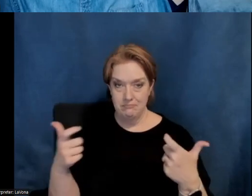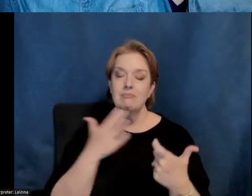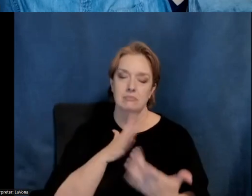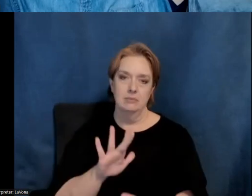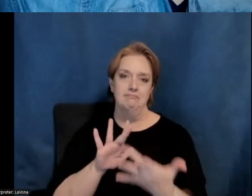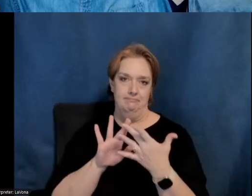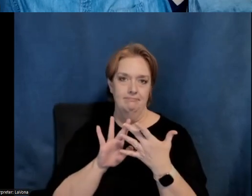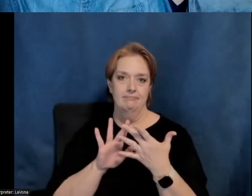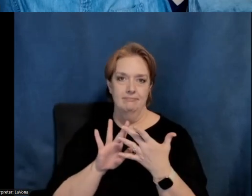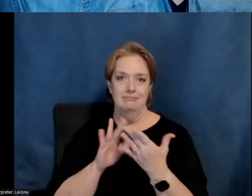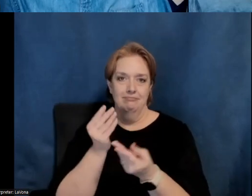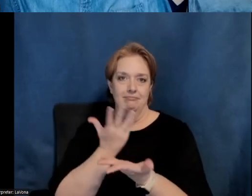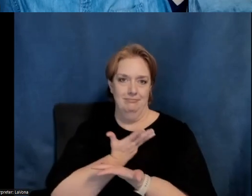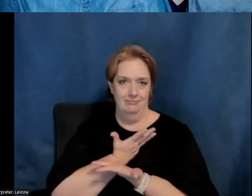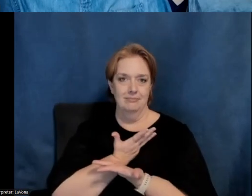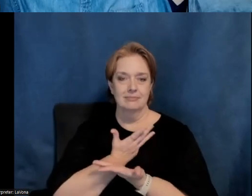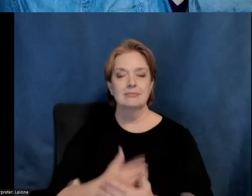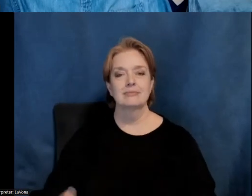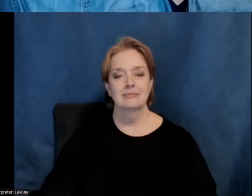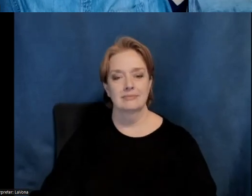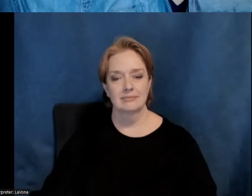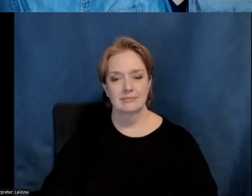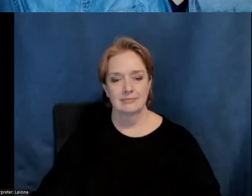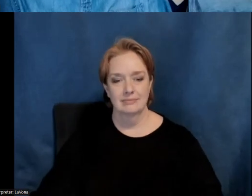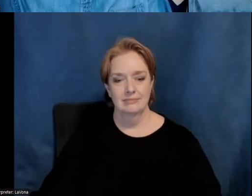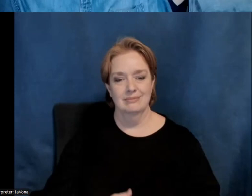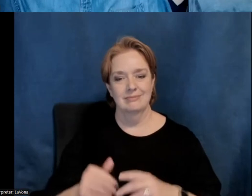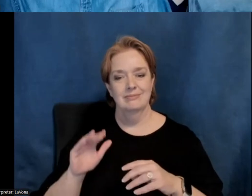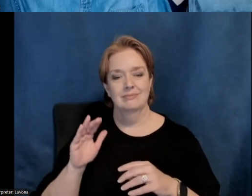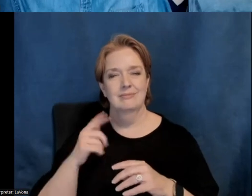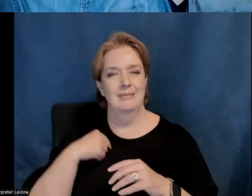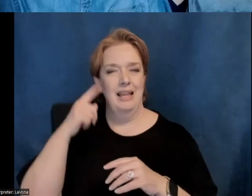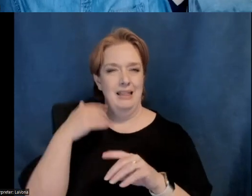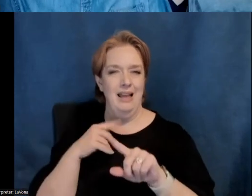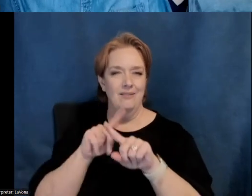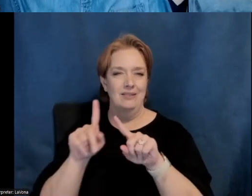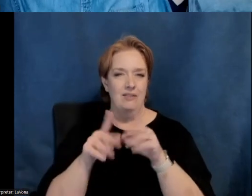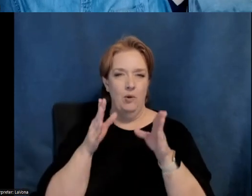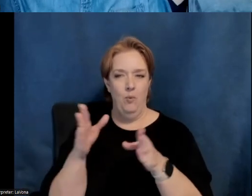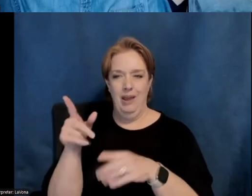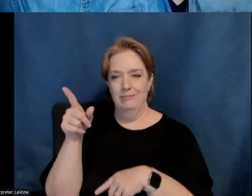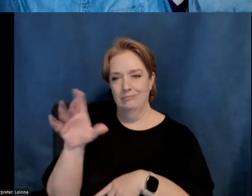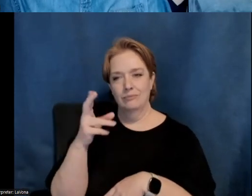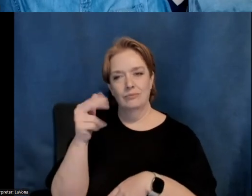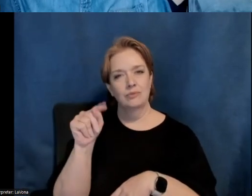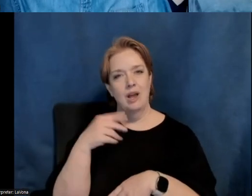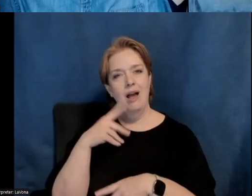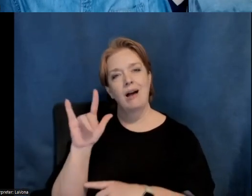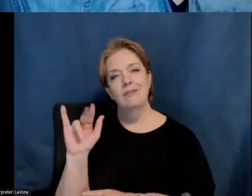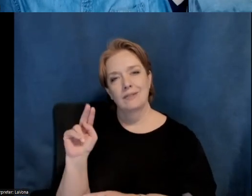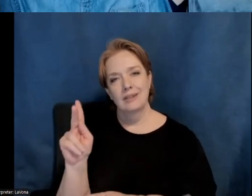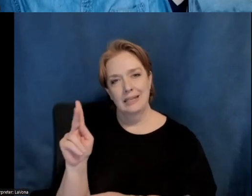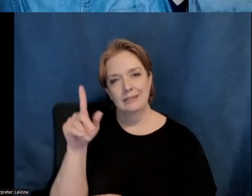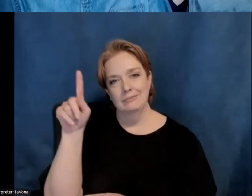that, uh, with us. Um, I believe there are ways to contact us through these links in the chat. Um, so I guess with that,